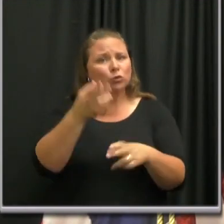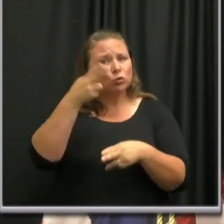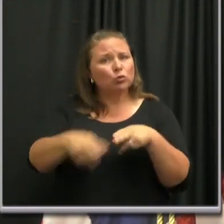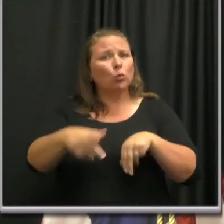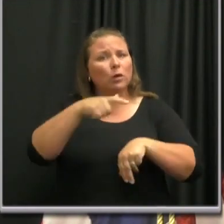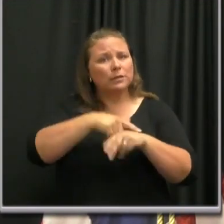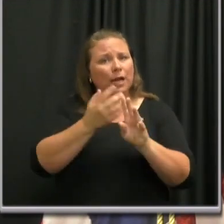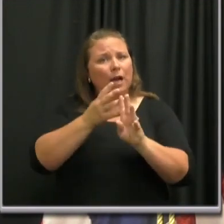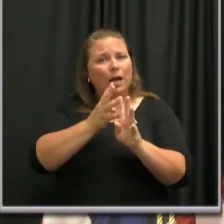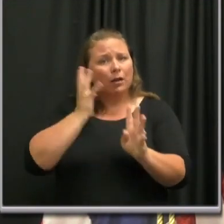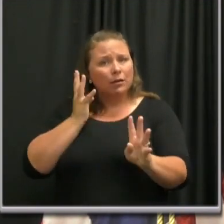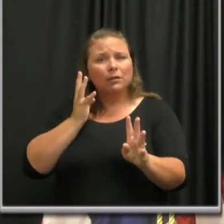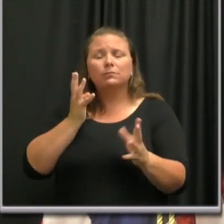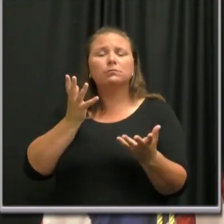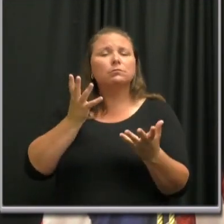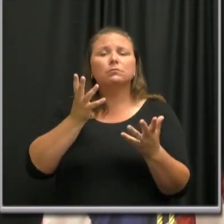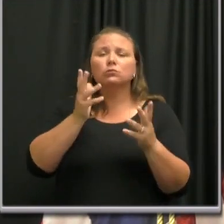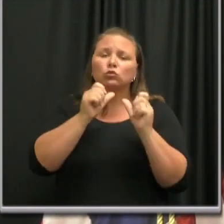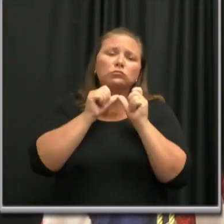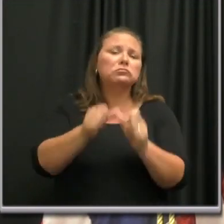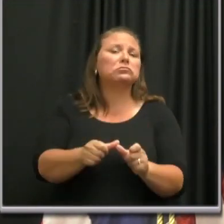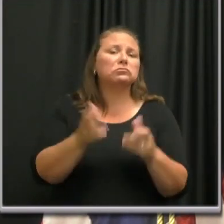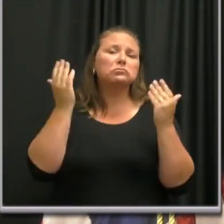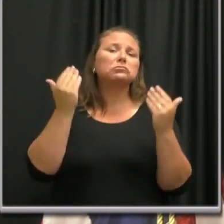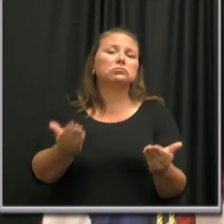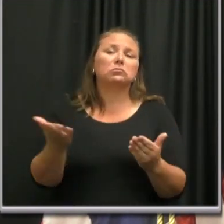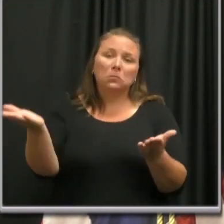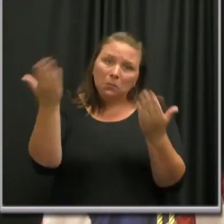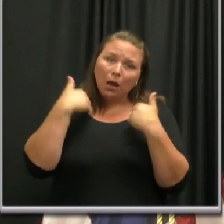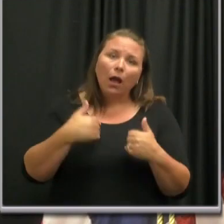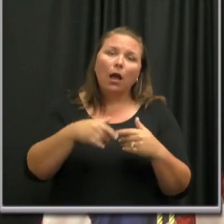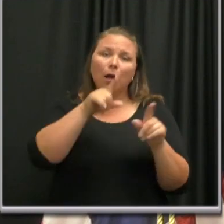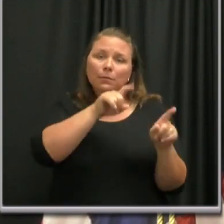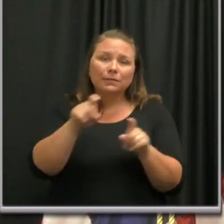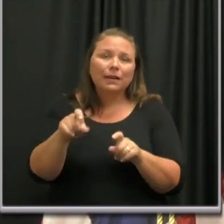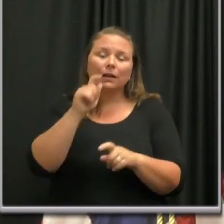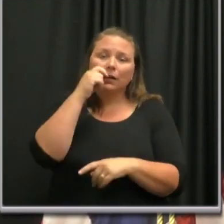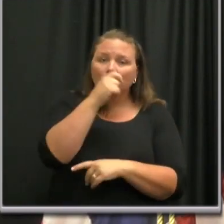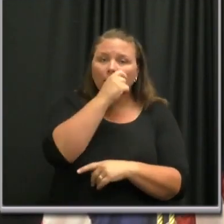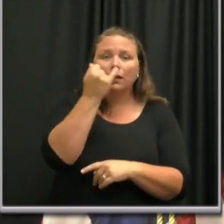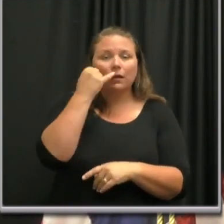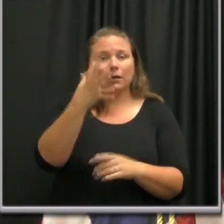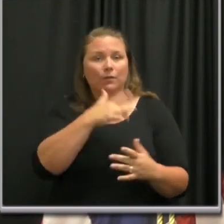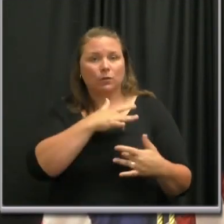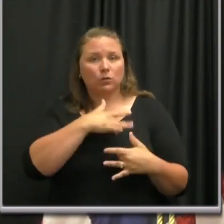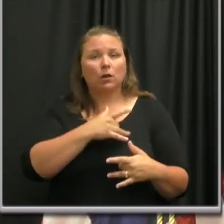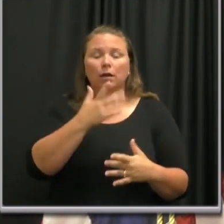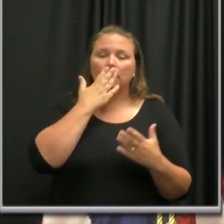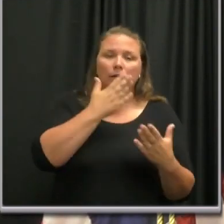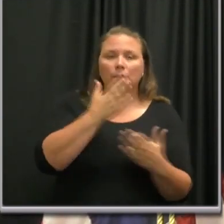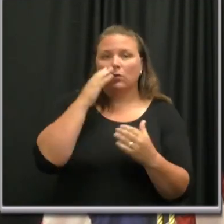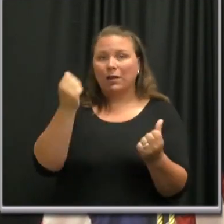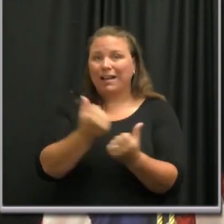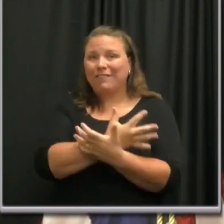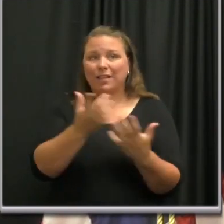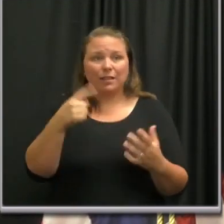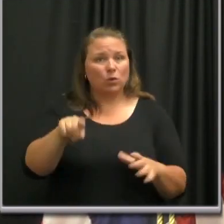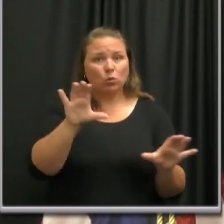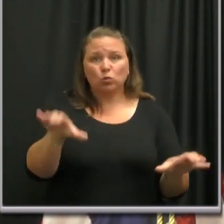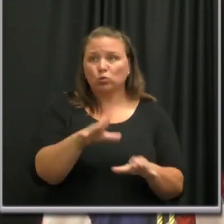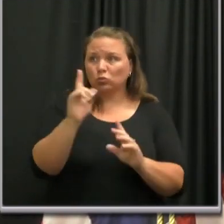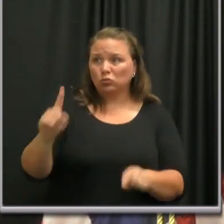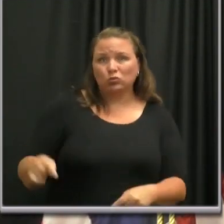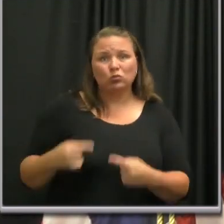if more and more come to the test. So please come get tested if you're concerned. I am grateful for everything everyone does